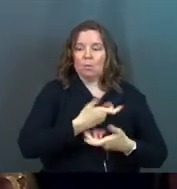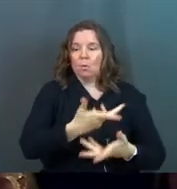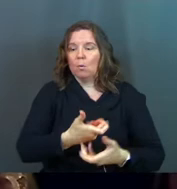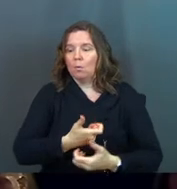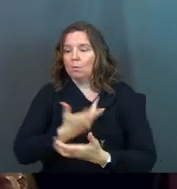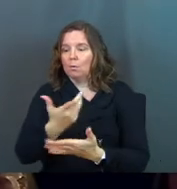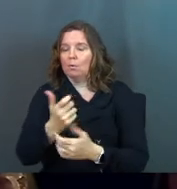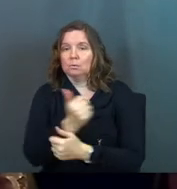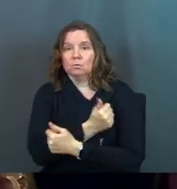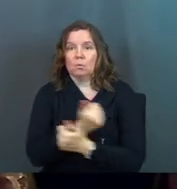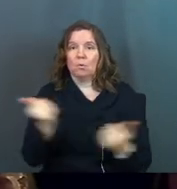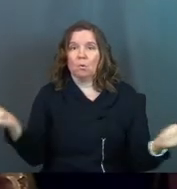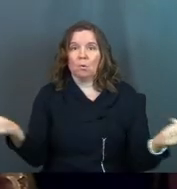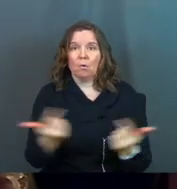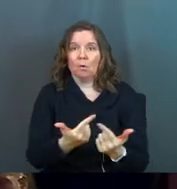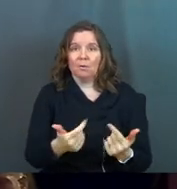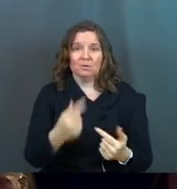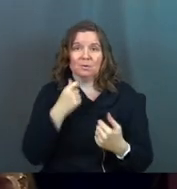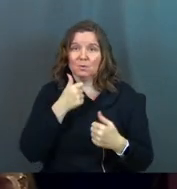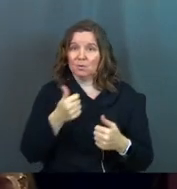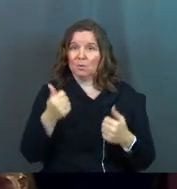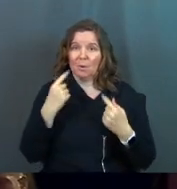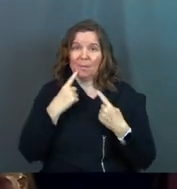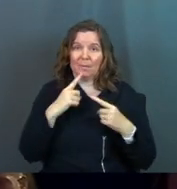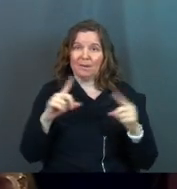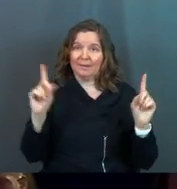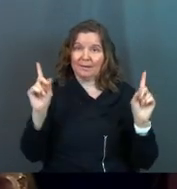one of them. You won't make it.